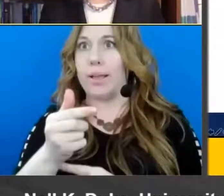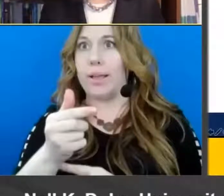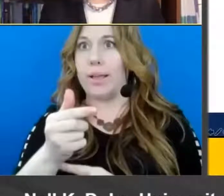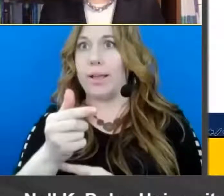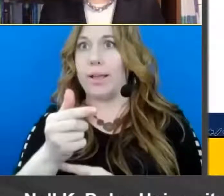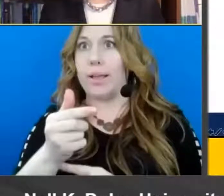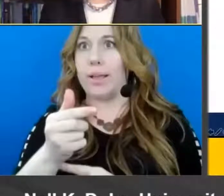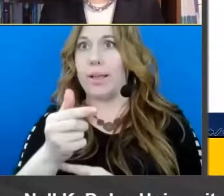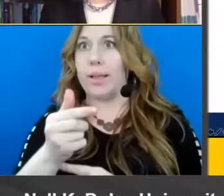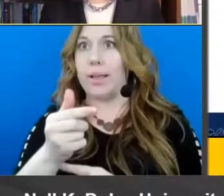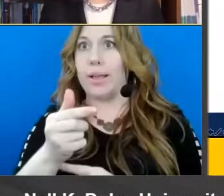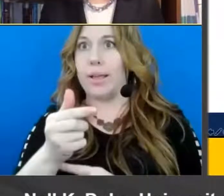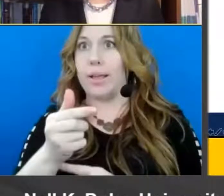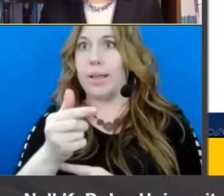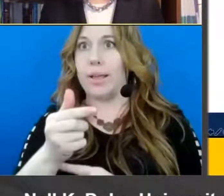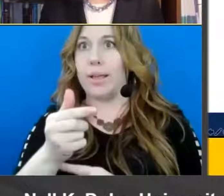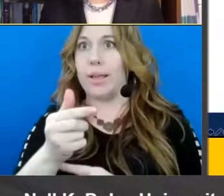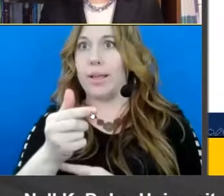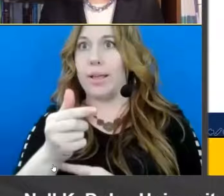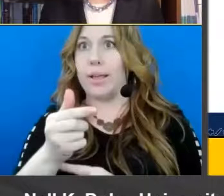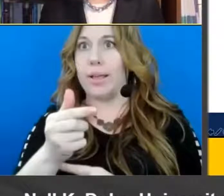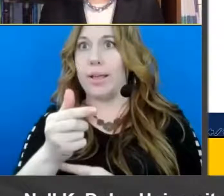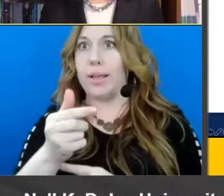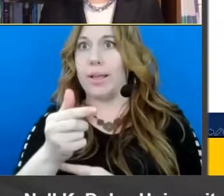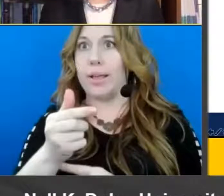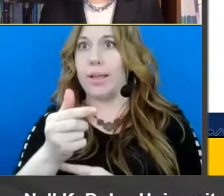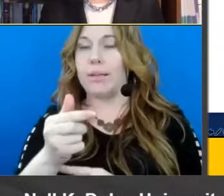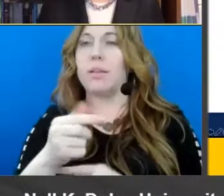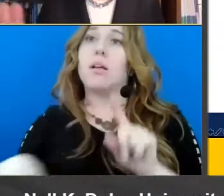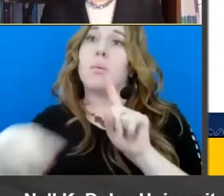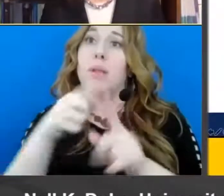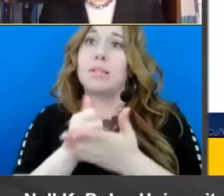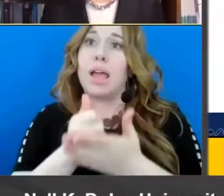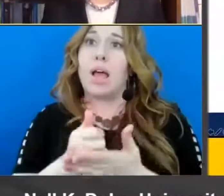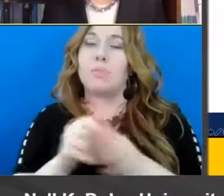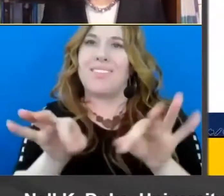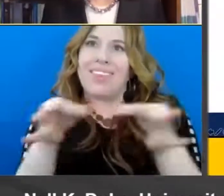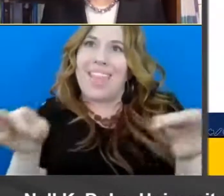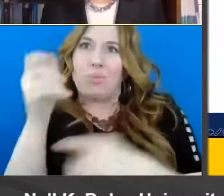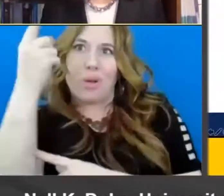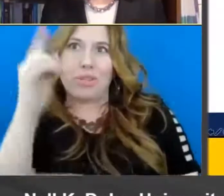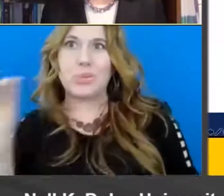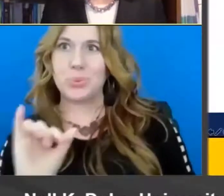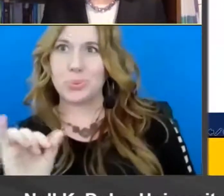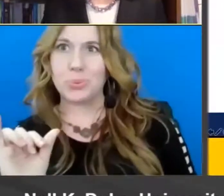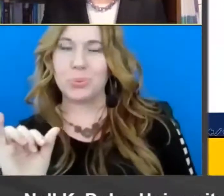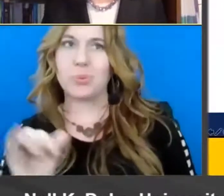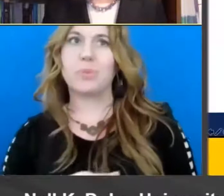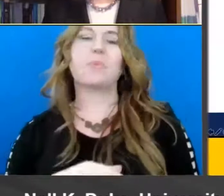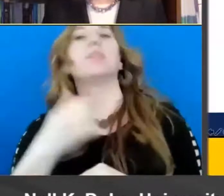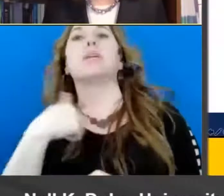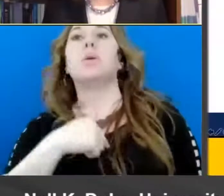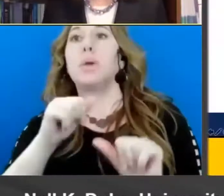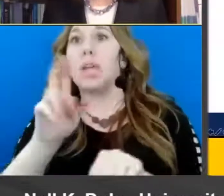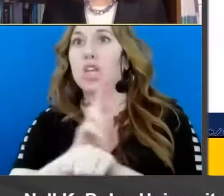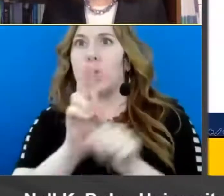morphemes within each discipline is kind of something you want to think about language comprehension side um because we can use our